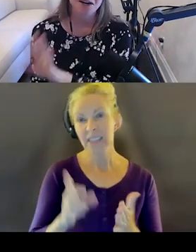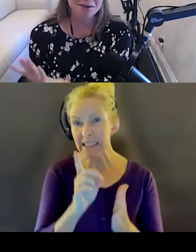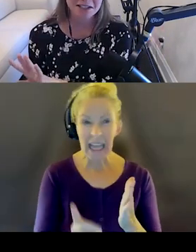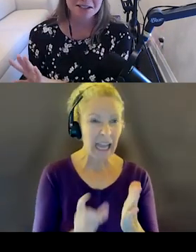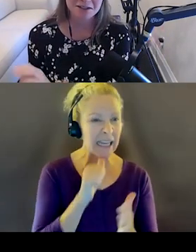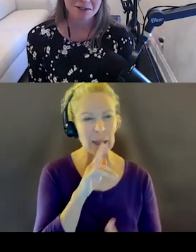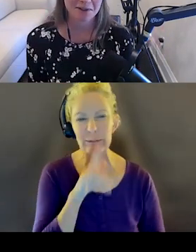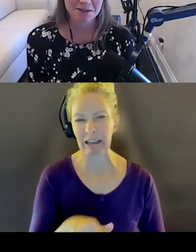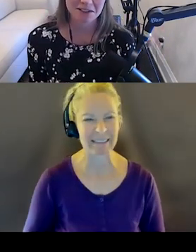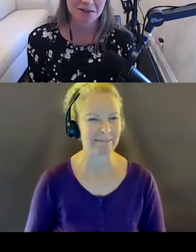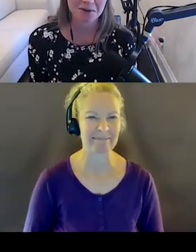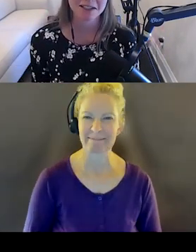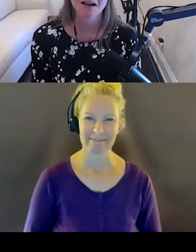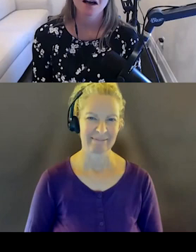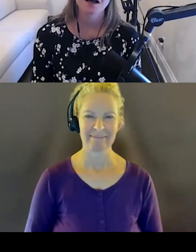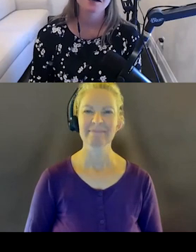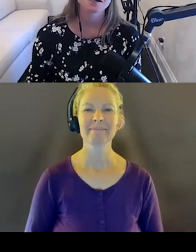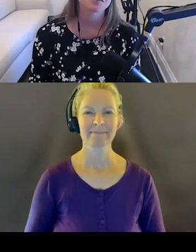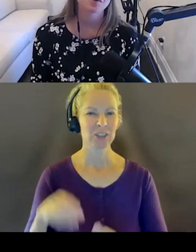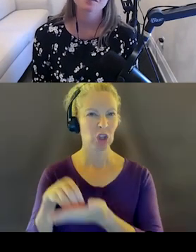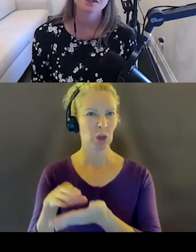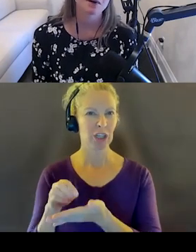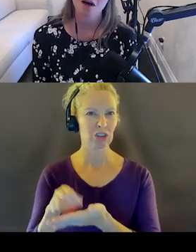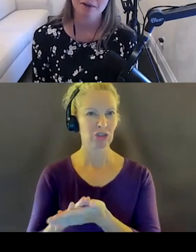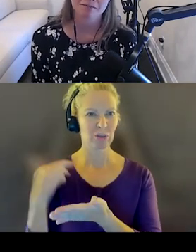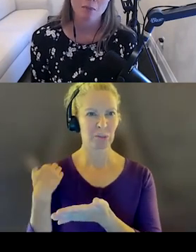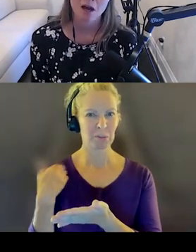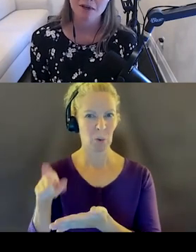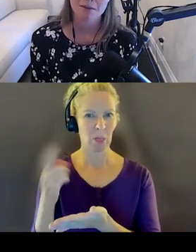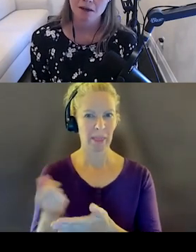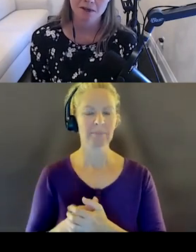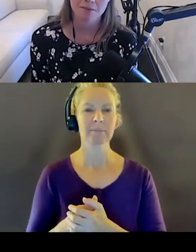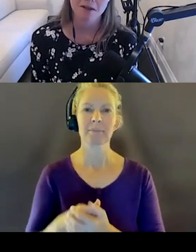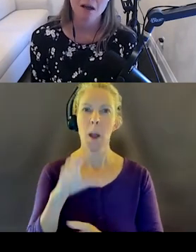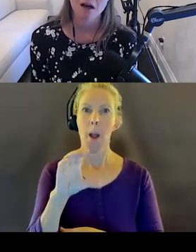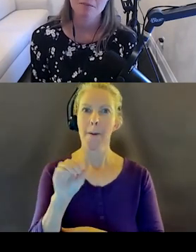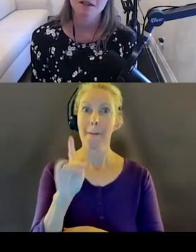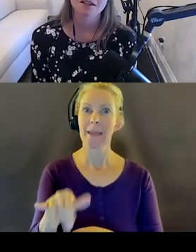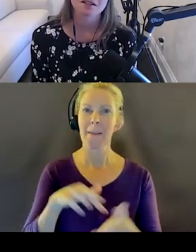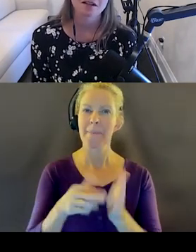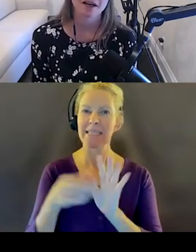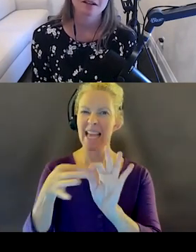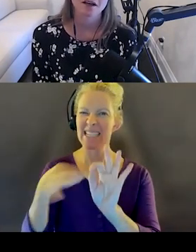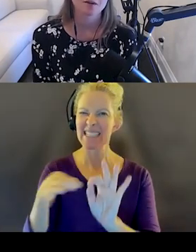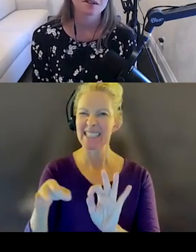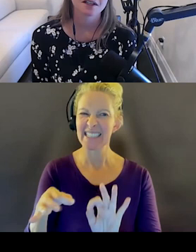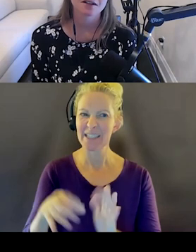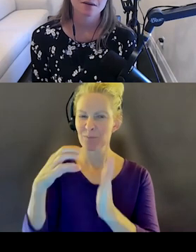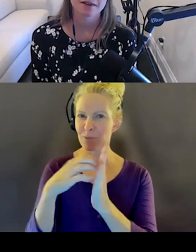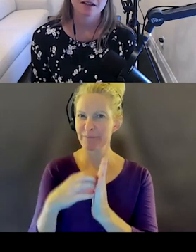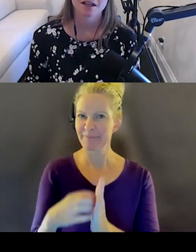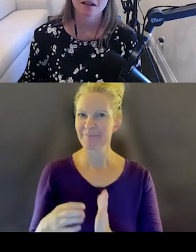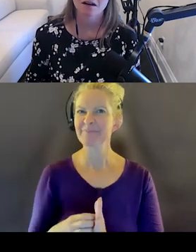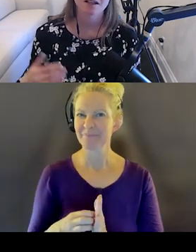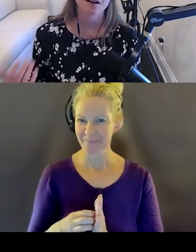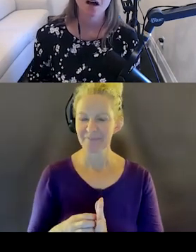get documentation responsibilities only. And I said before, it's really about copy. Copy, copy, copy, copy. But in addition to that, you also need to